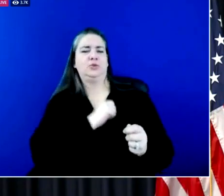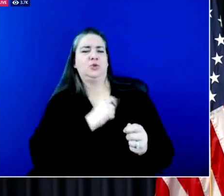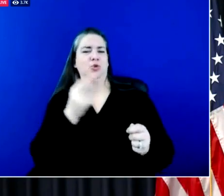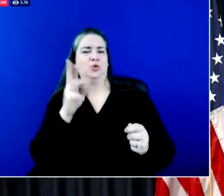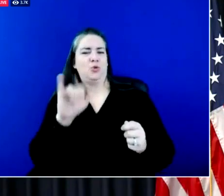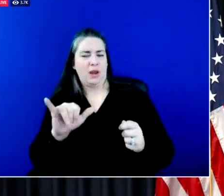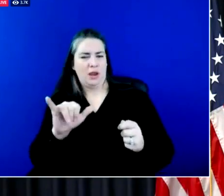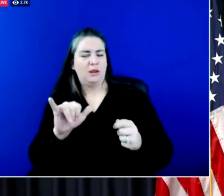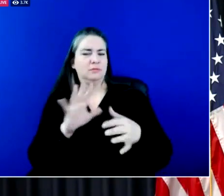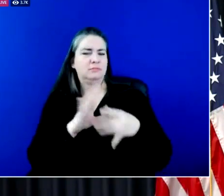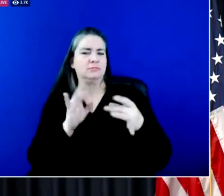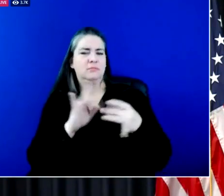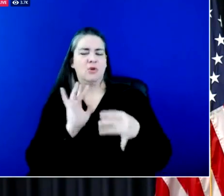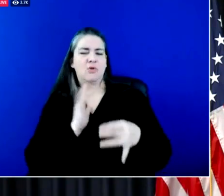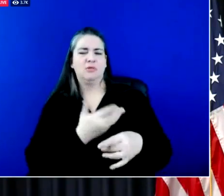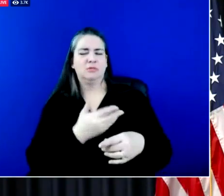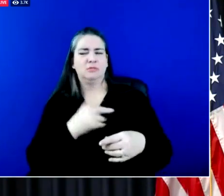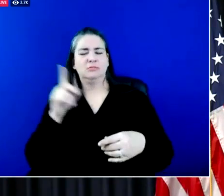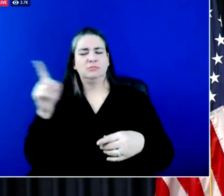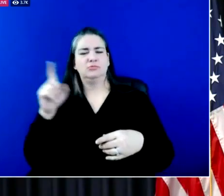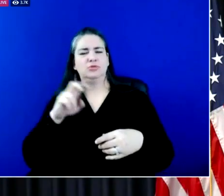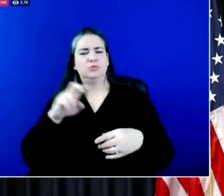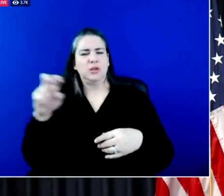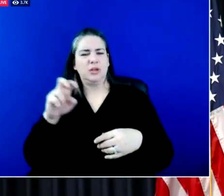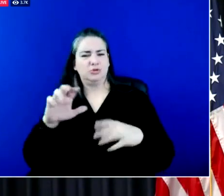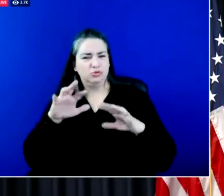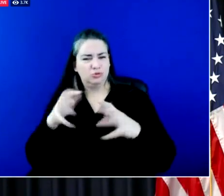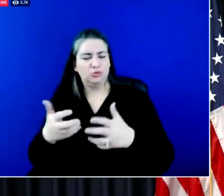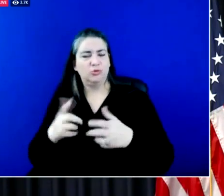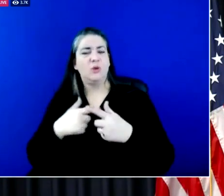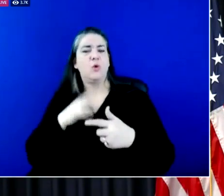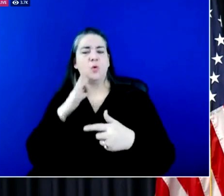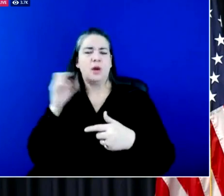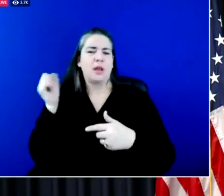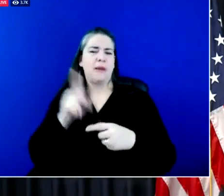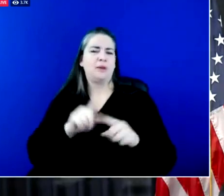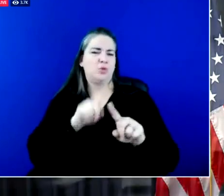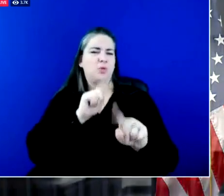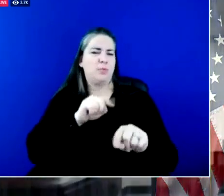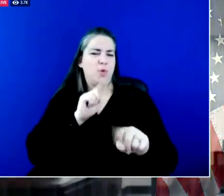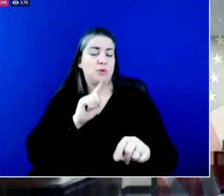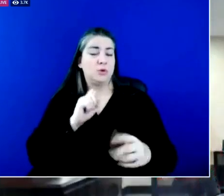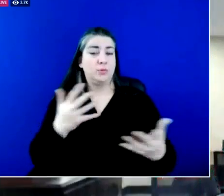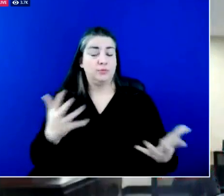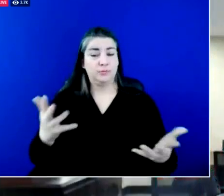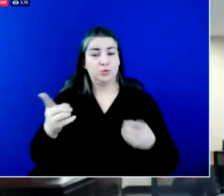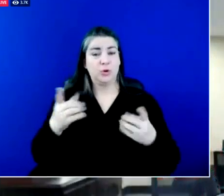transportation crews and then we will be back to take a couple questions. So director Dossett Dossett.